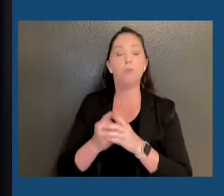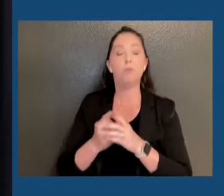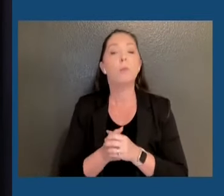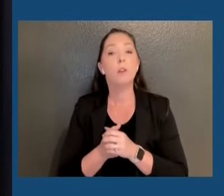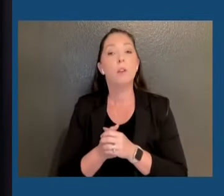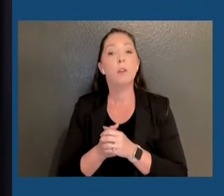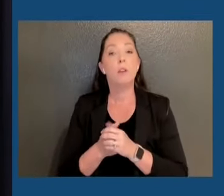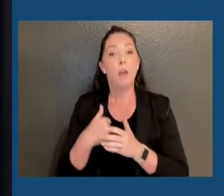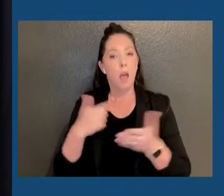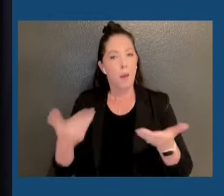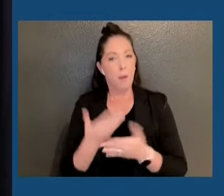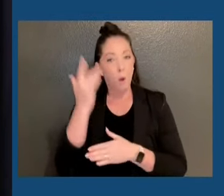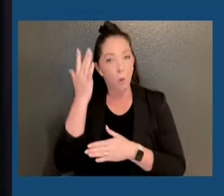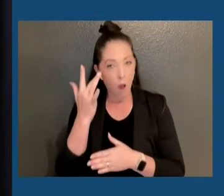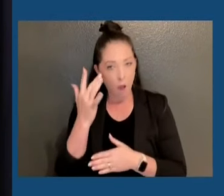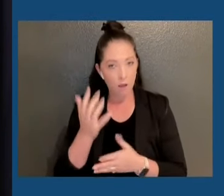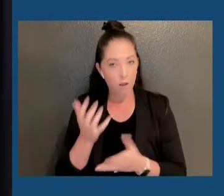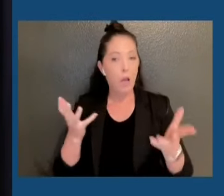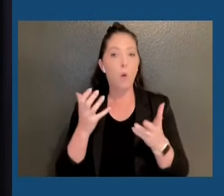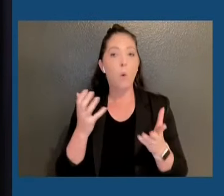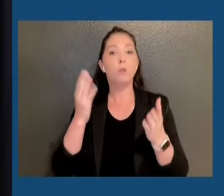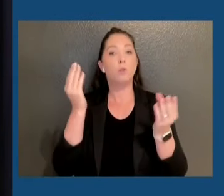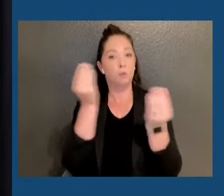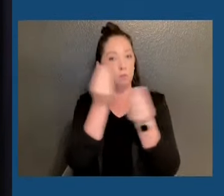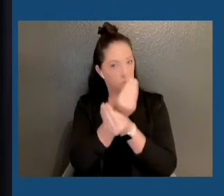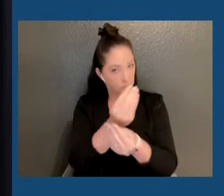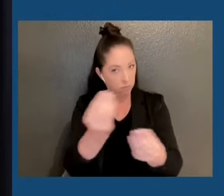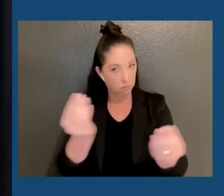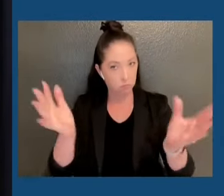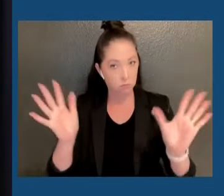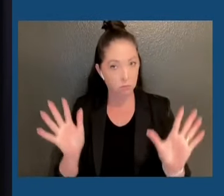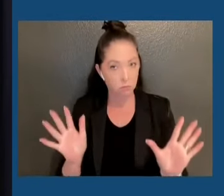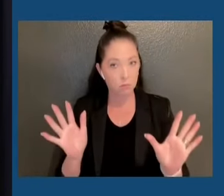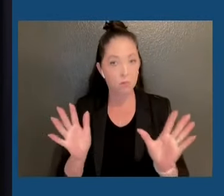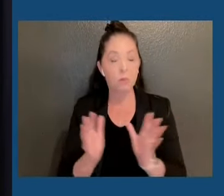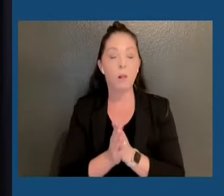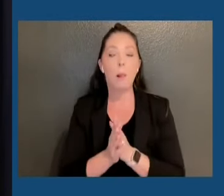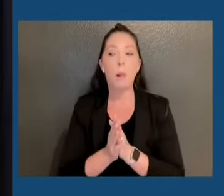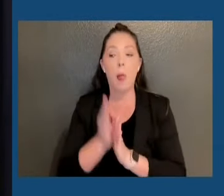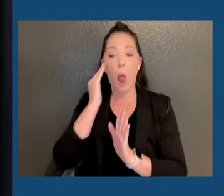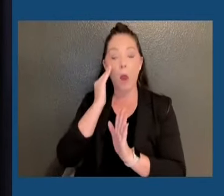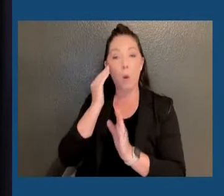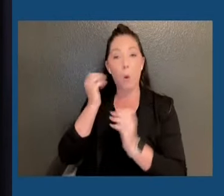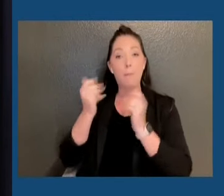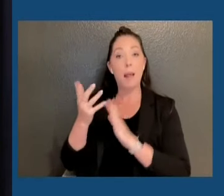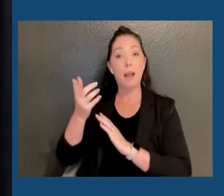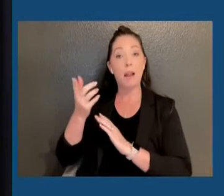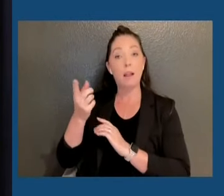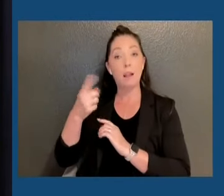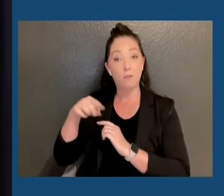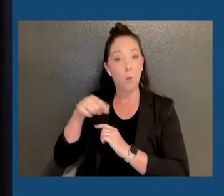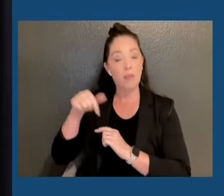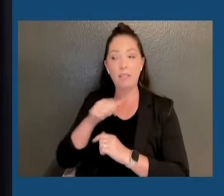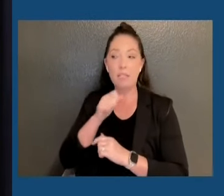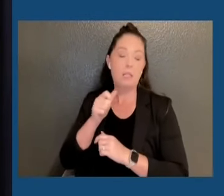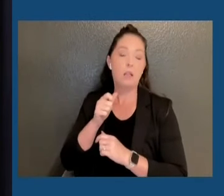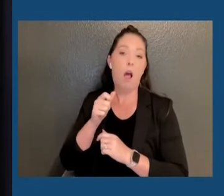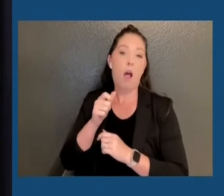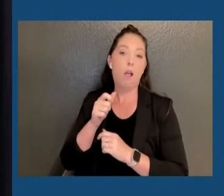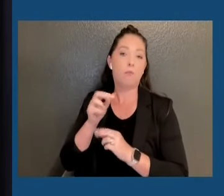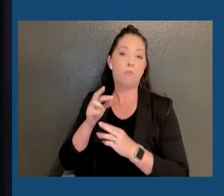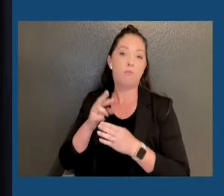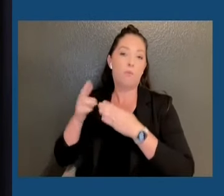today because I want to reassure all New Yorkers. And I know for many of this is not the electoral result you had hoped for,